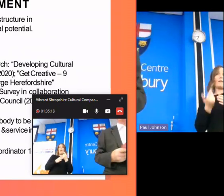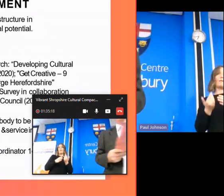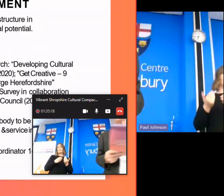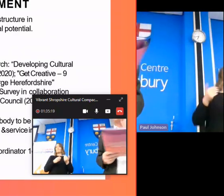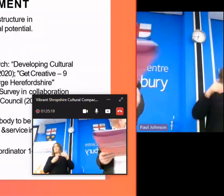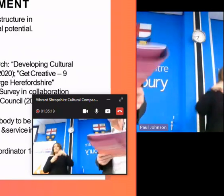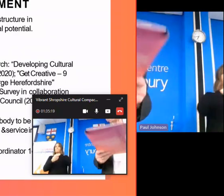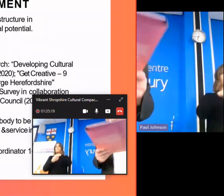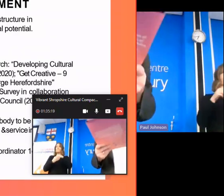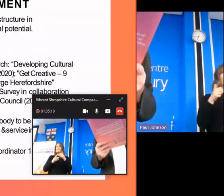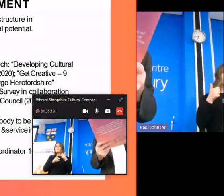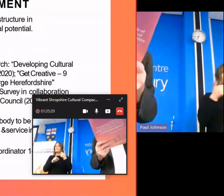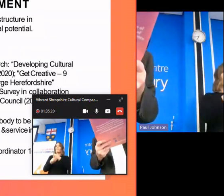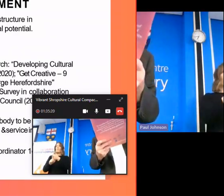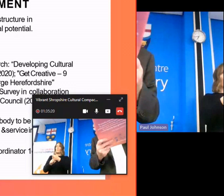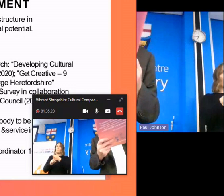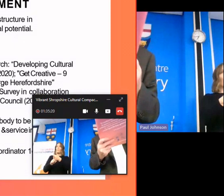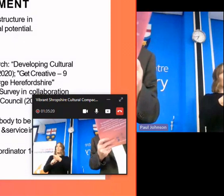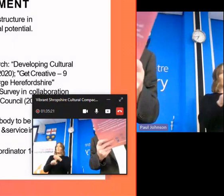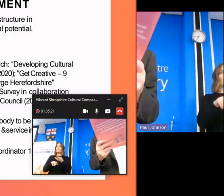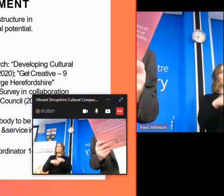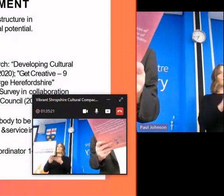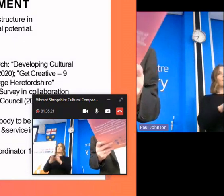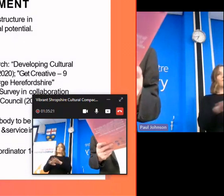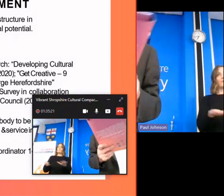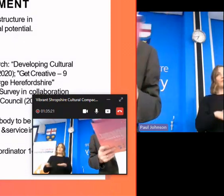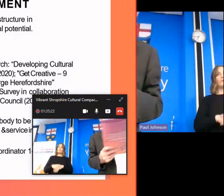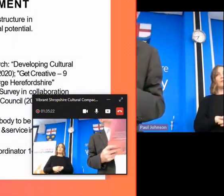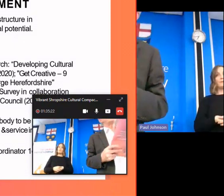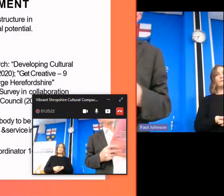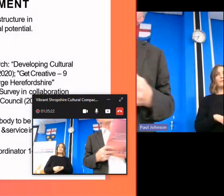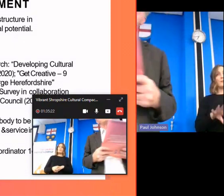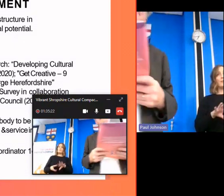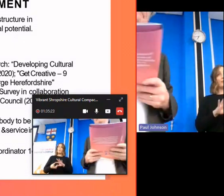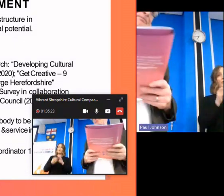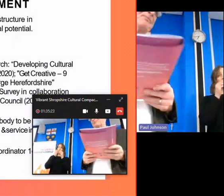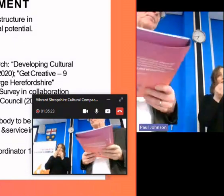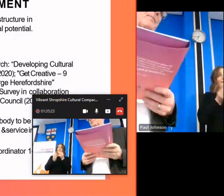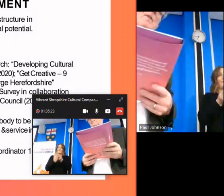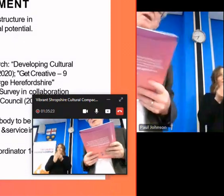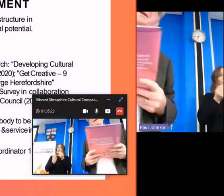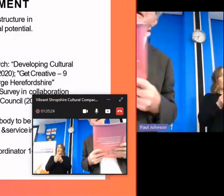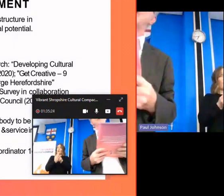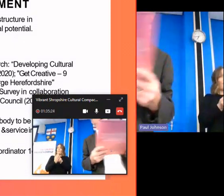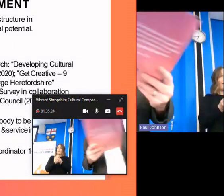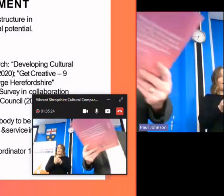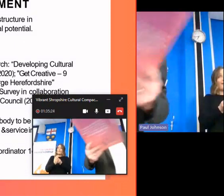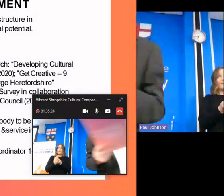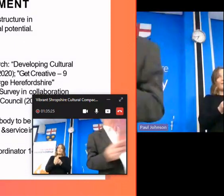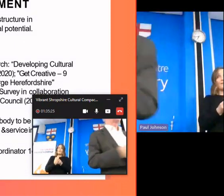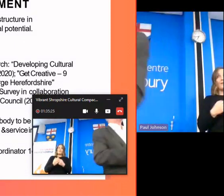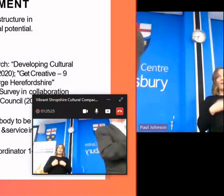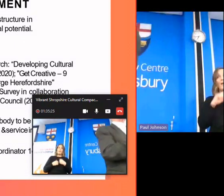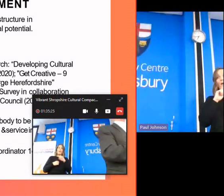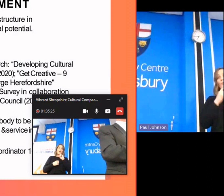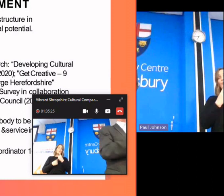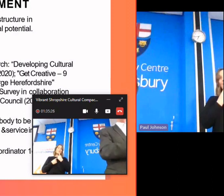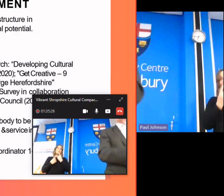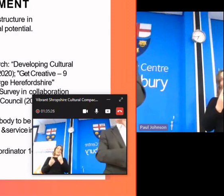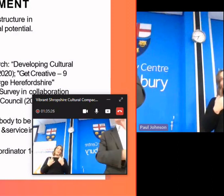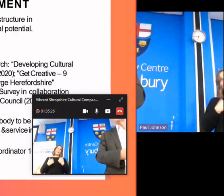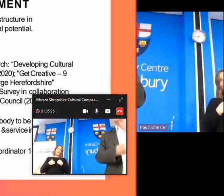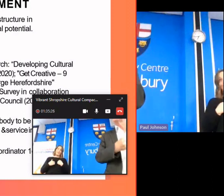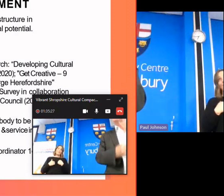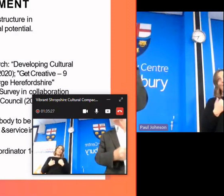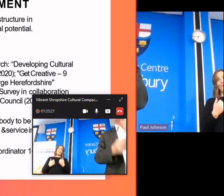part in supporting um services for children the creative economy now i would probably say this coming